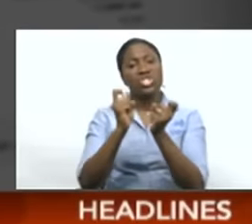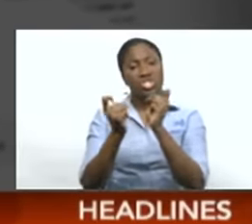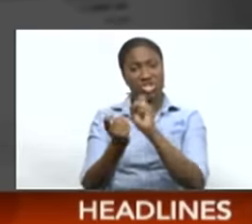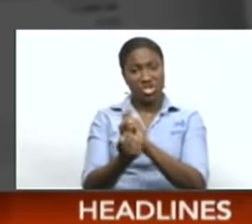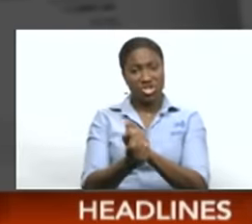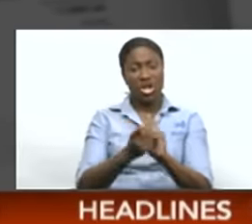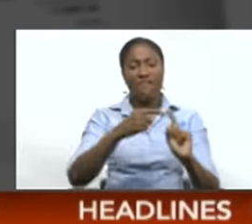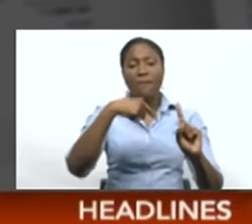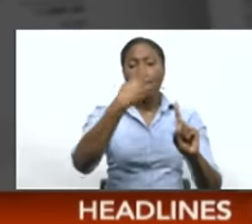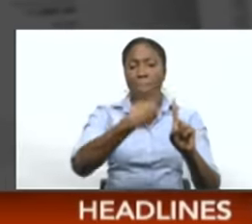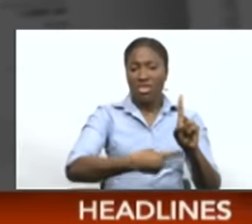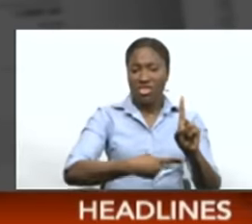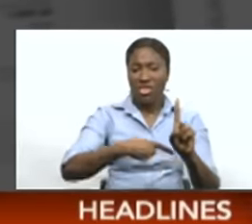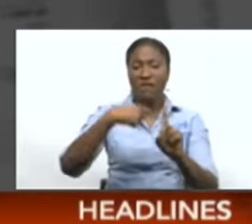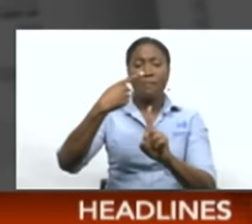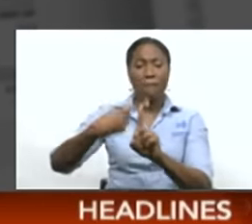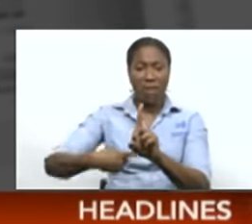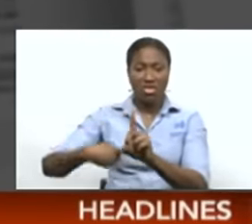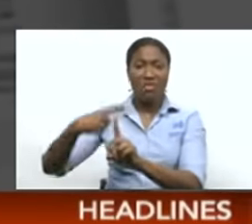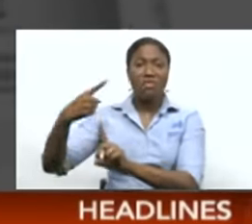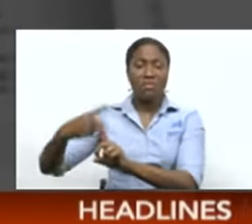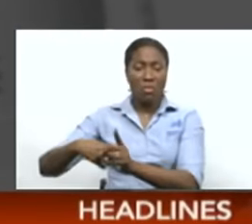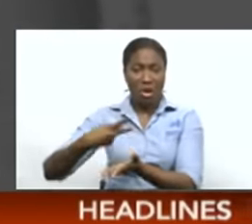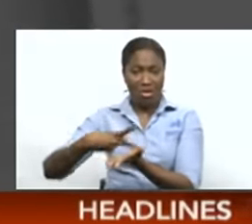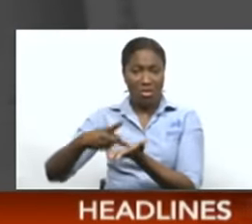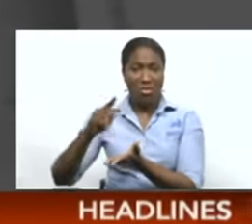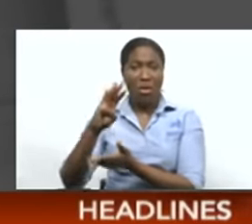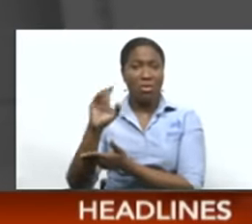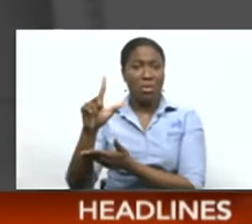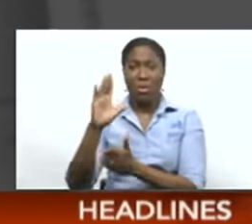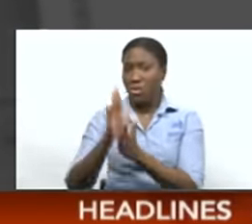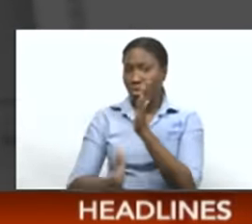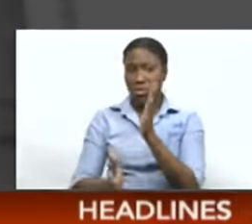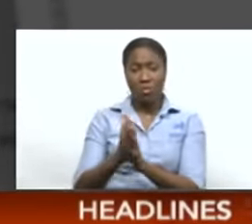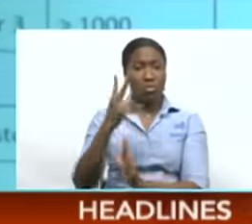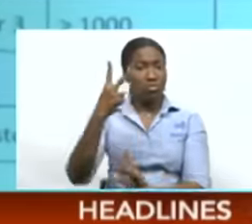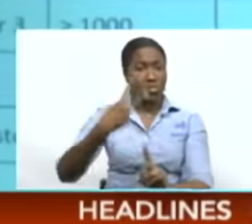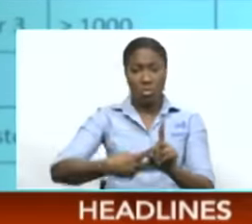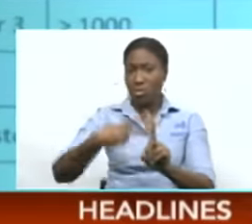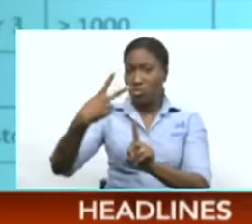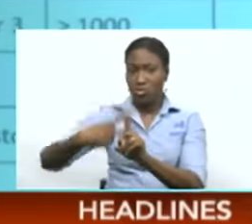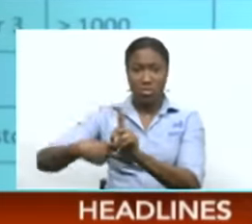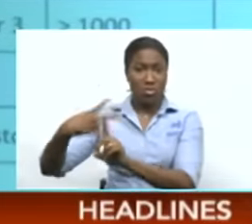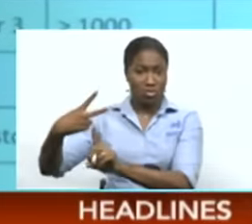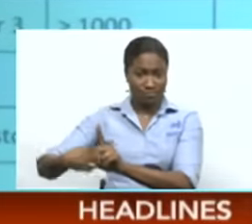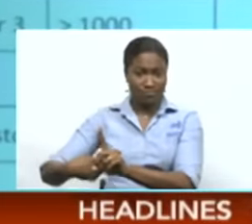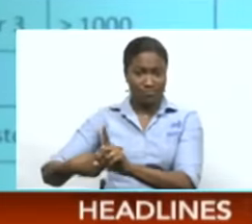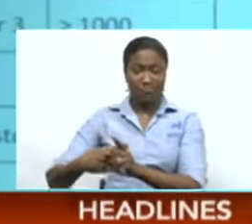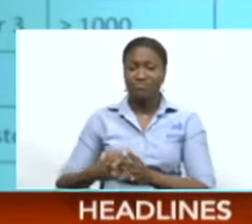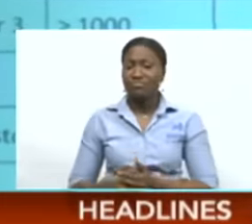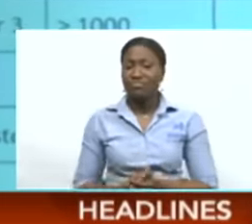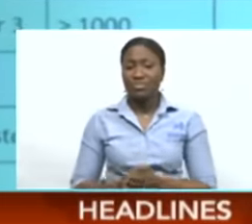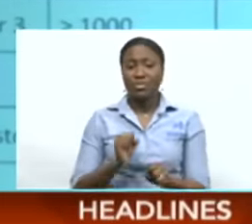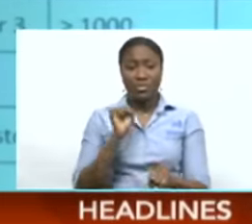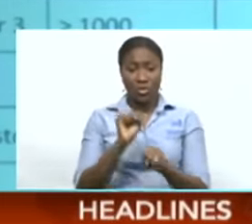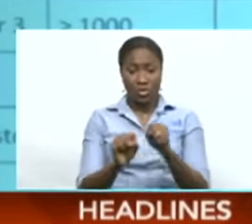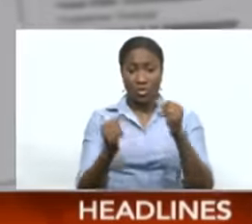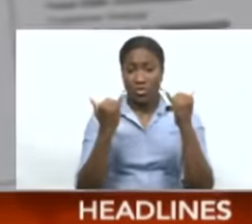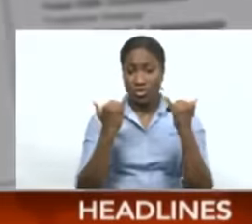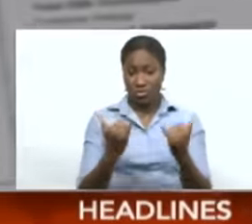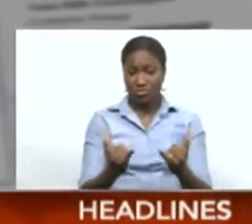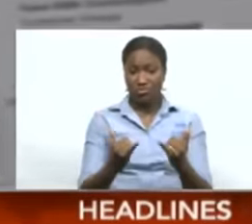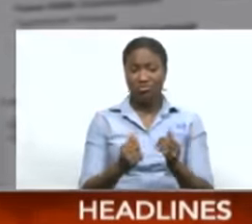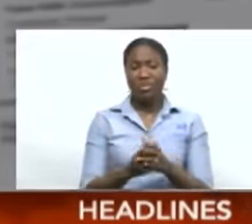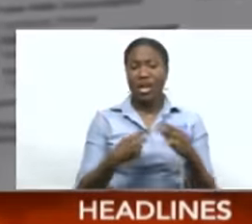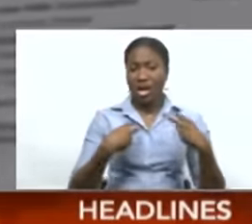,557 kilowatt hours costs me around $609. Now using the new rate, which is separated by tiers,